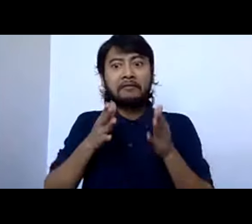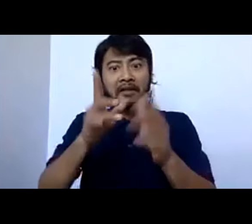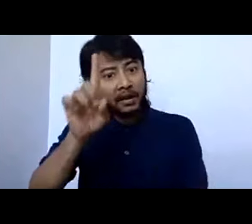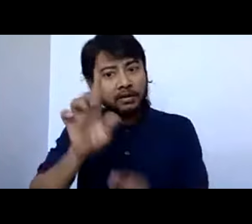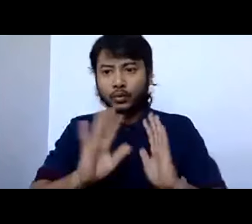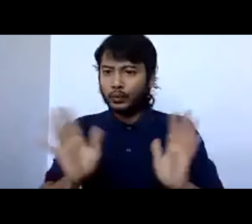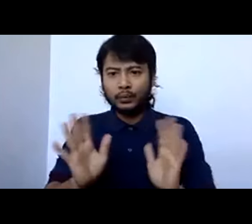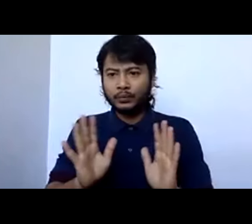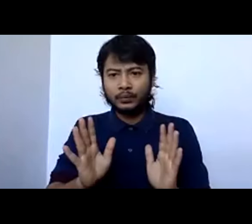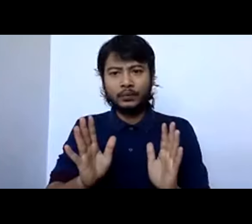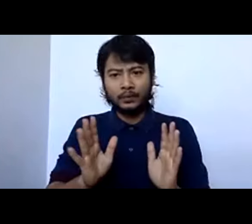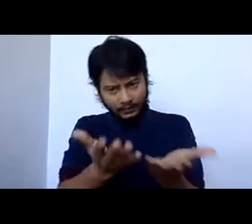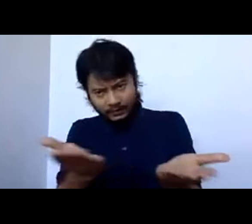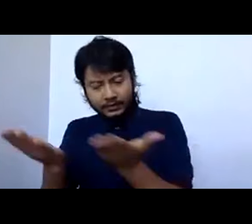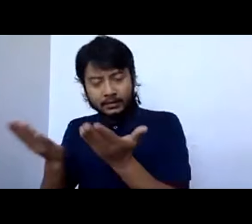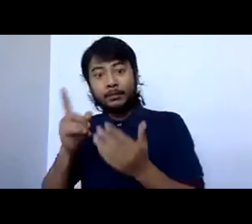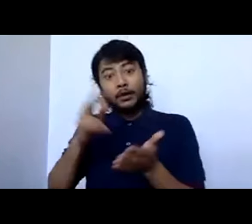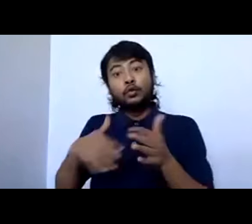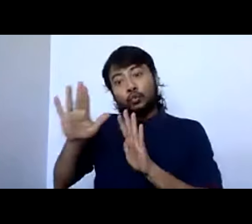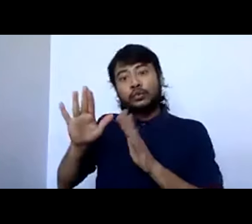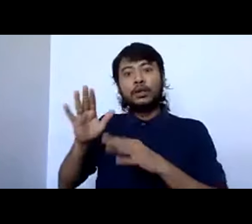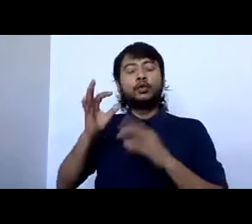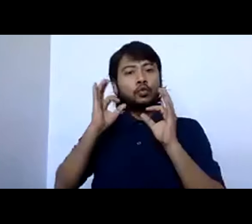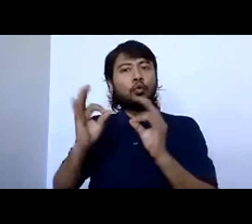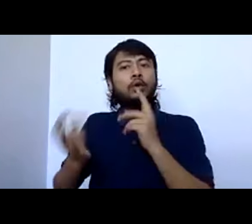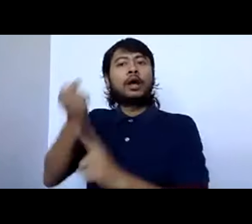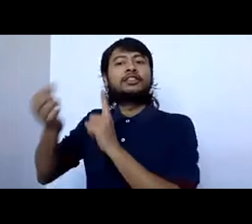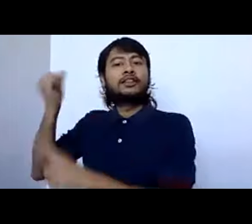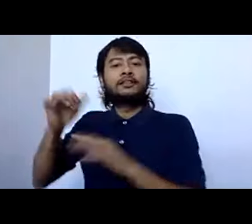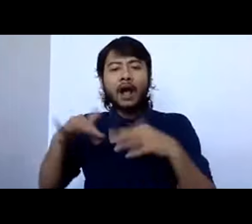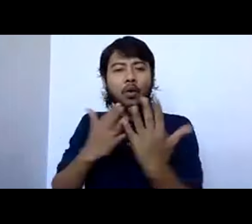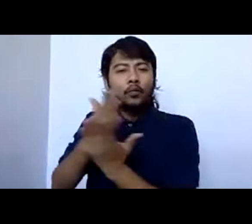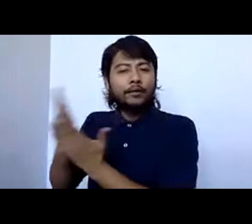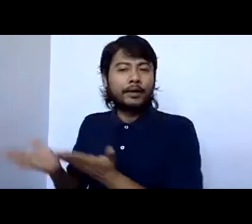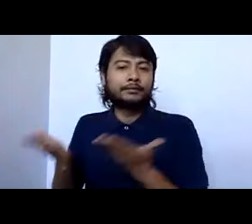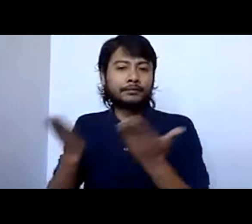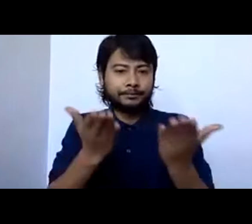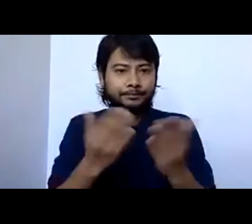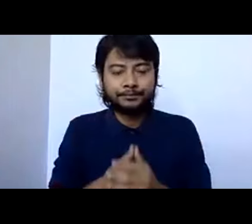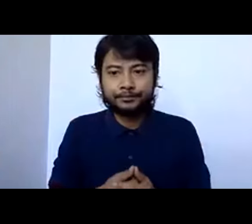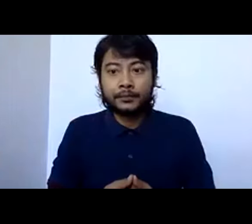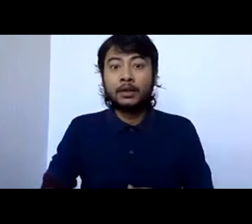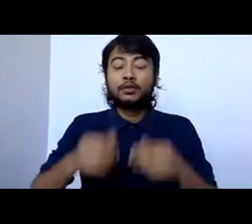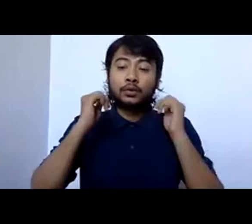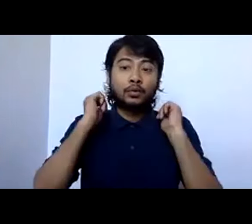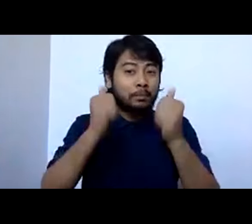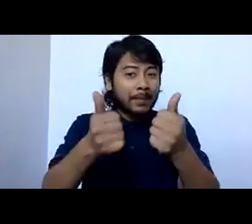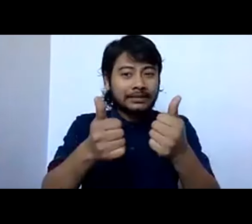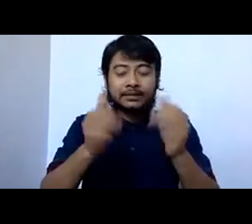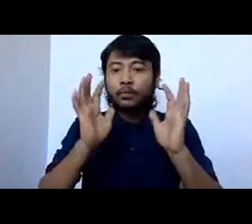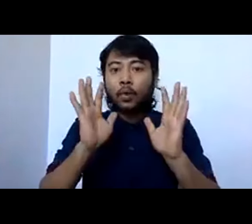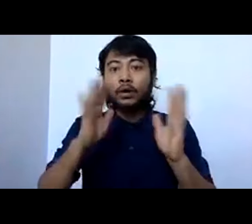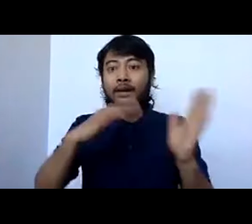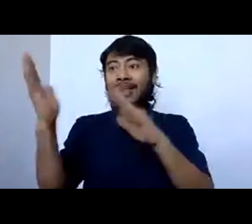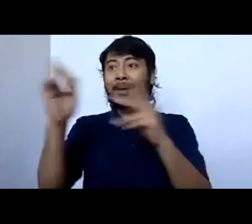the work that has been done in New Zealand around this. So the first thing was, you know, around building the foundation for this climate change